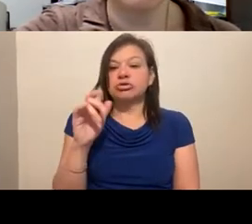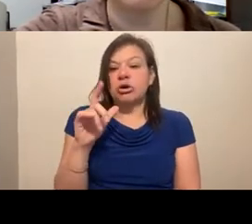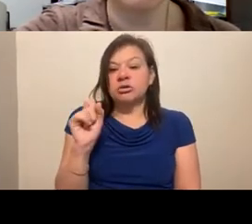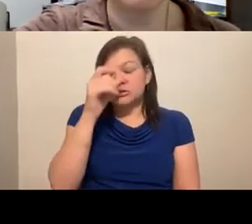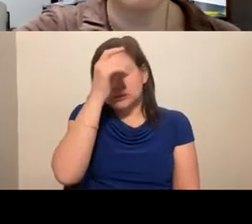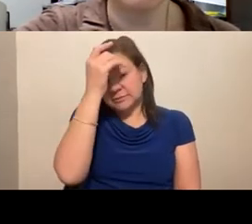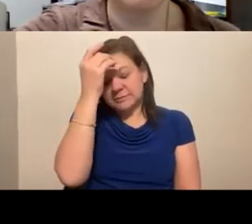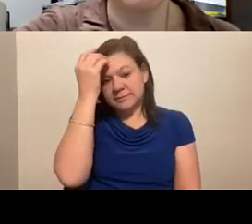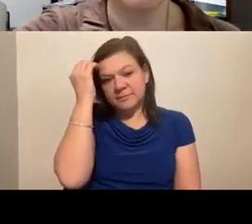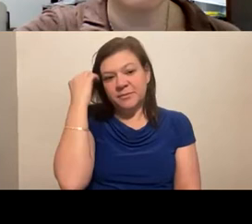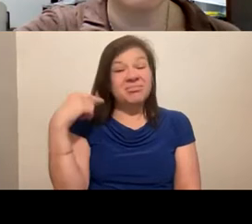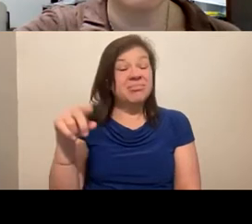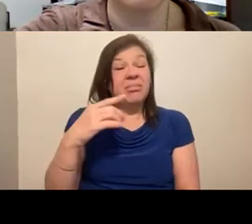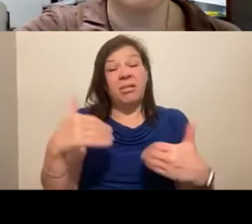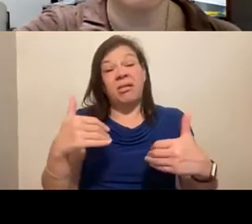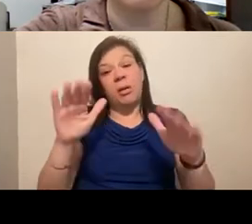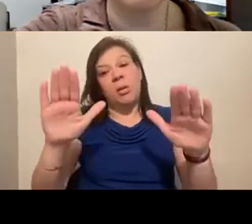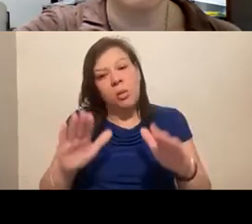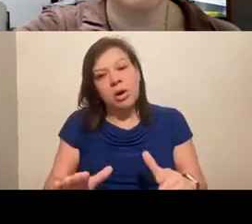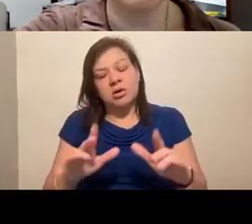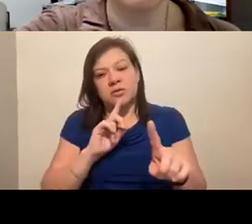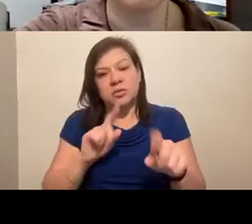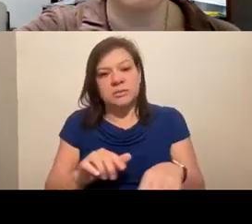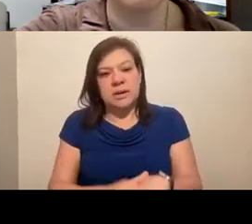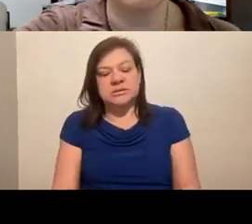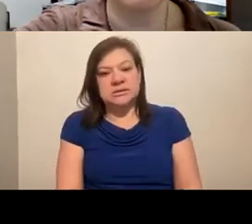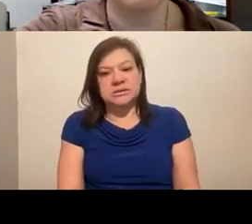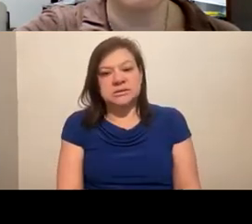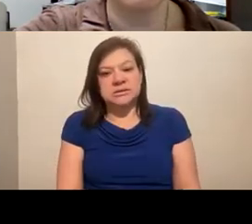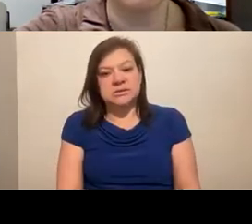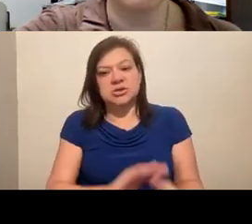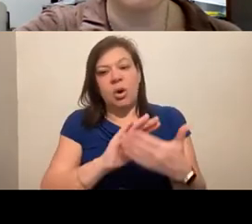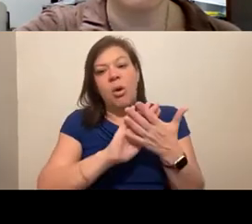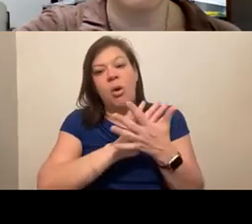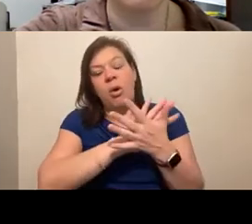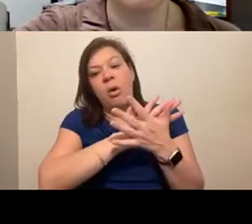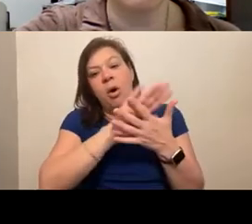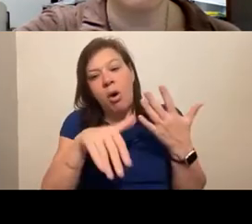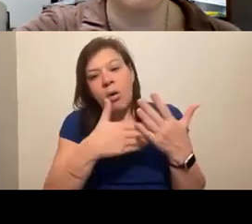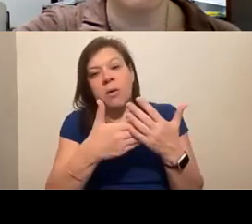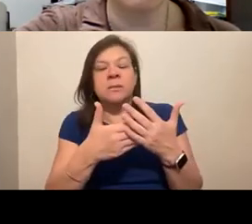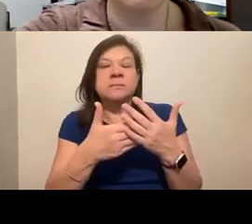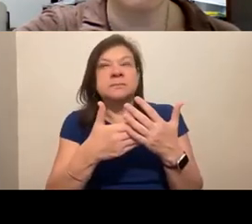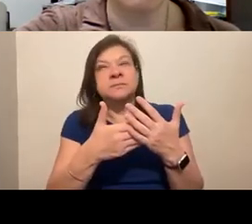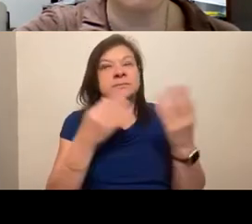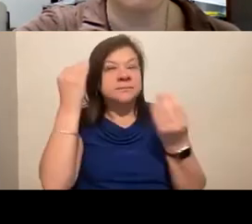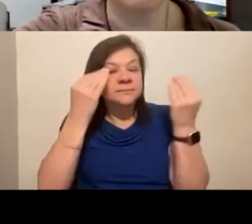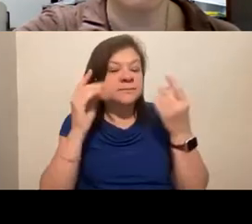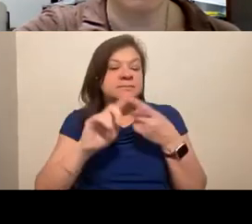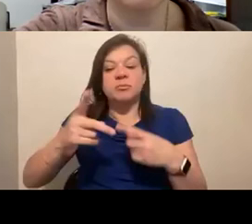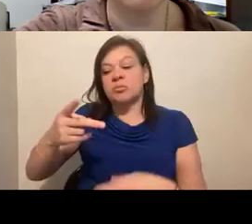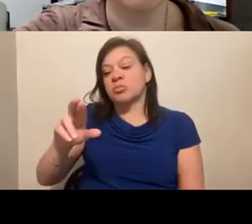such great responses, because all of them are apt, again, thinking about that proactive